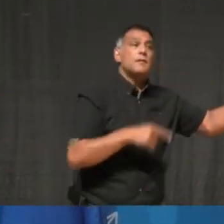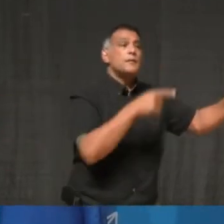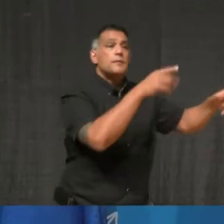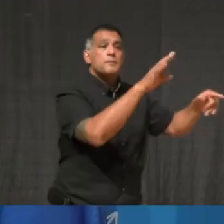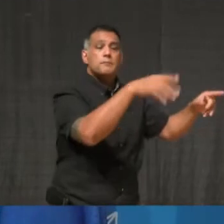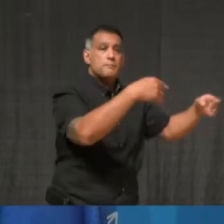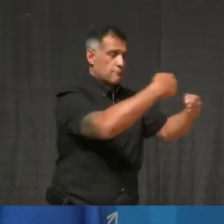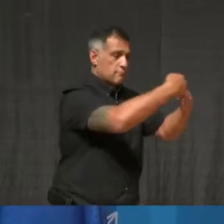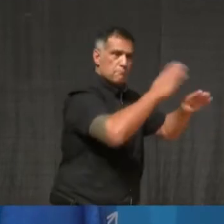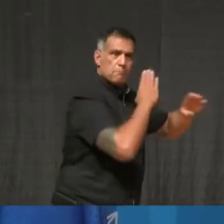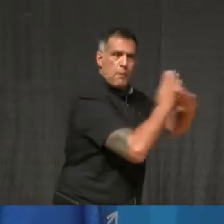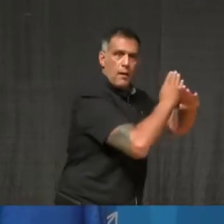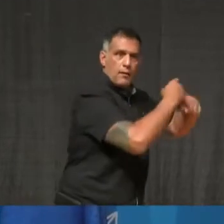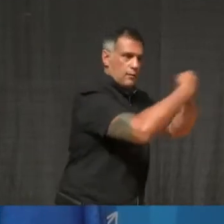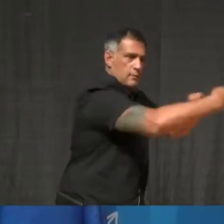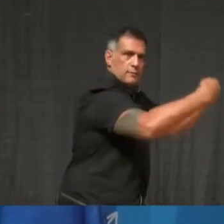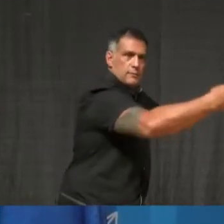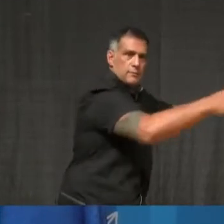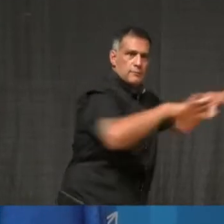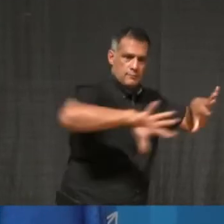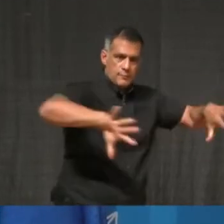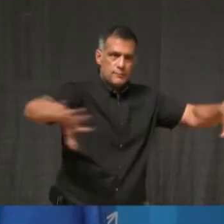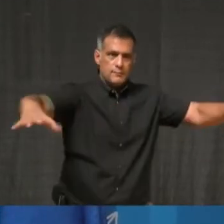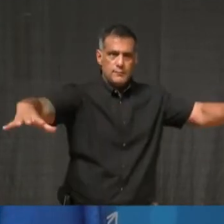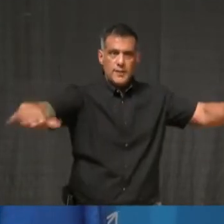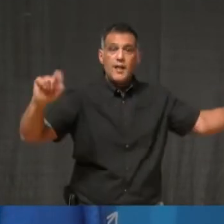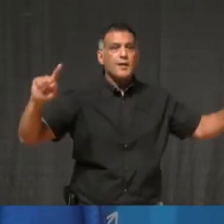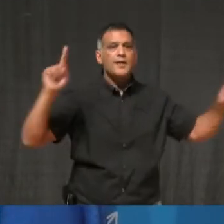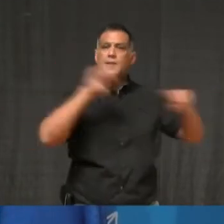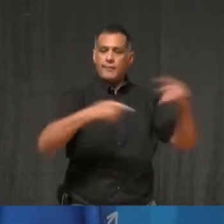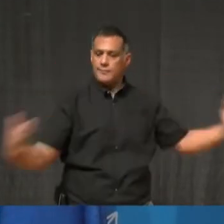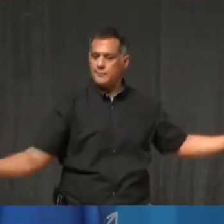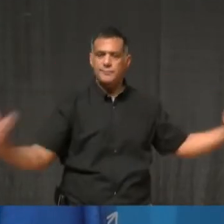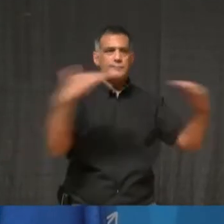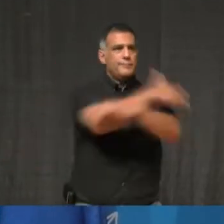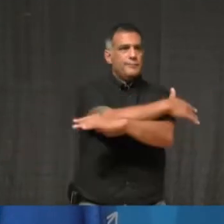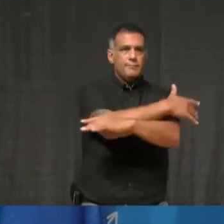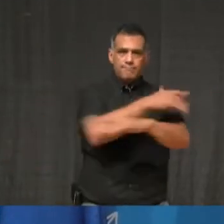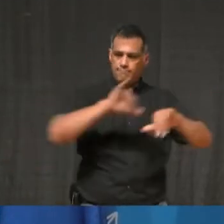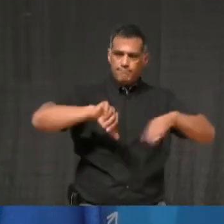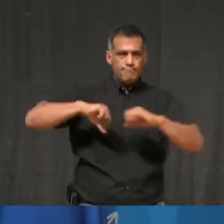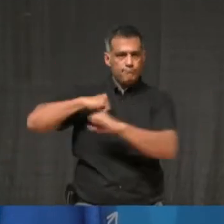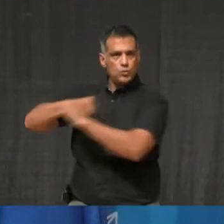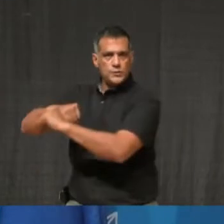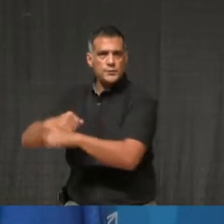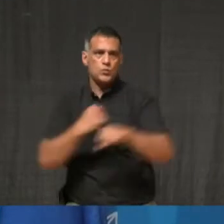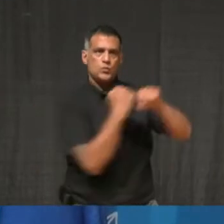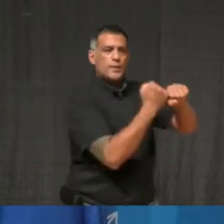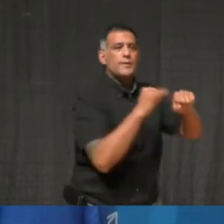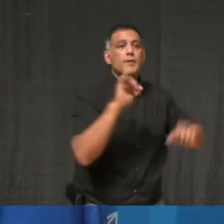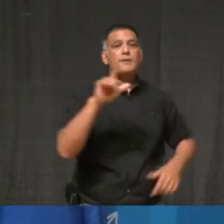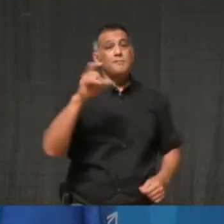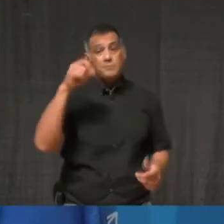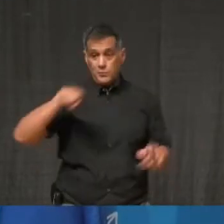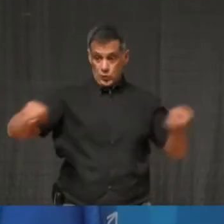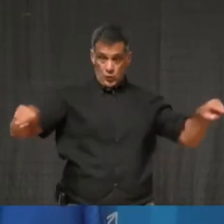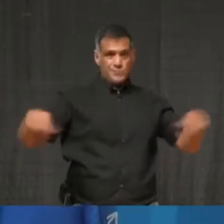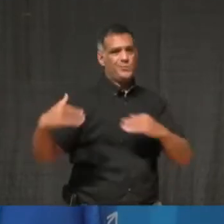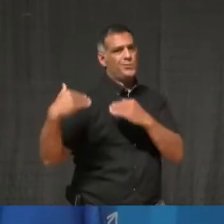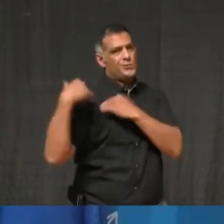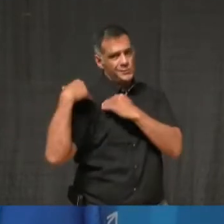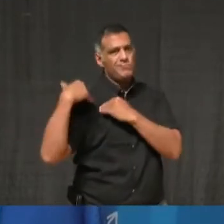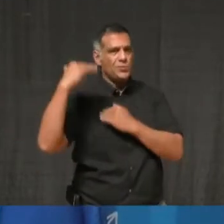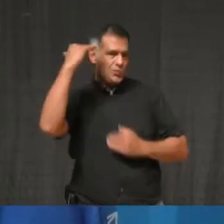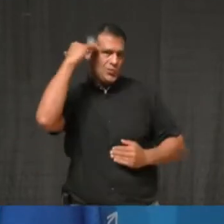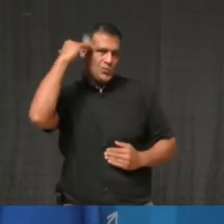essence, though, and recognizing the disproportionate burden that some of these restrictions have had on some of our community, is we don't want to get to the point